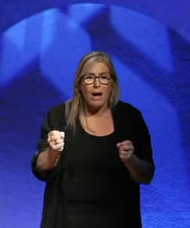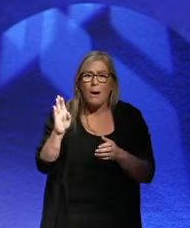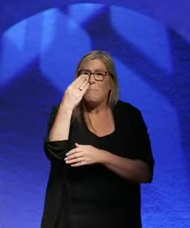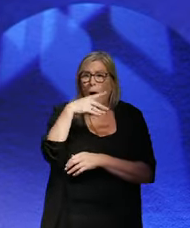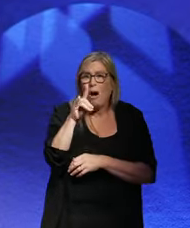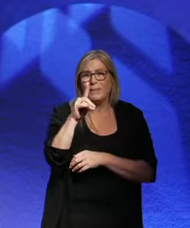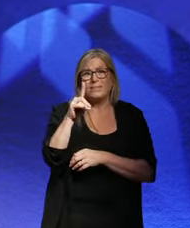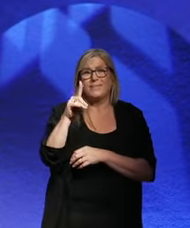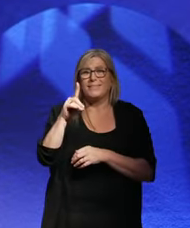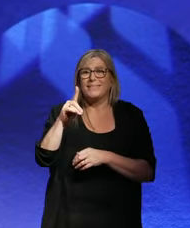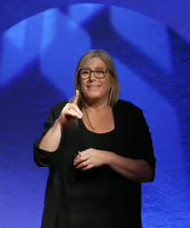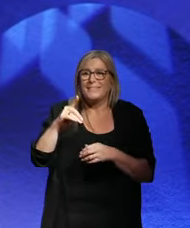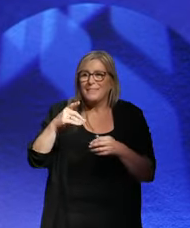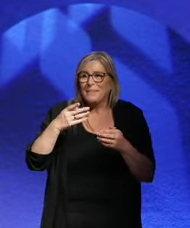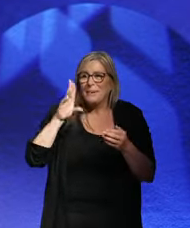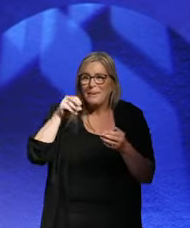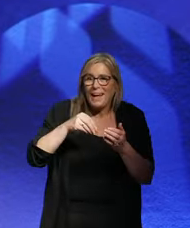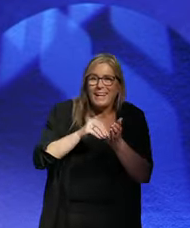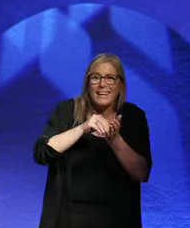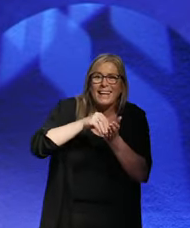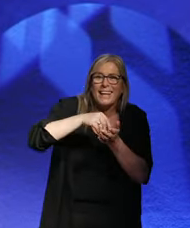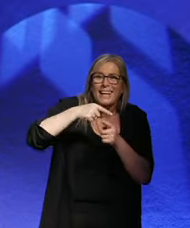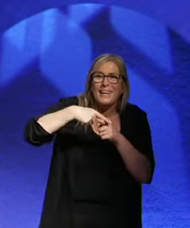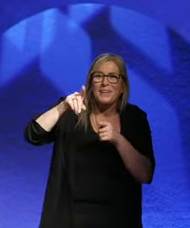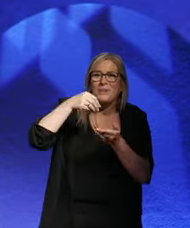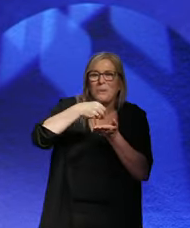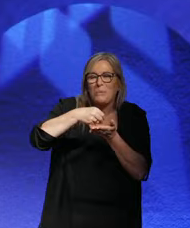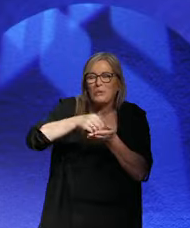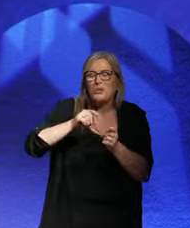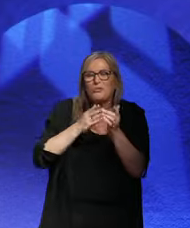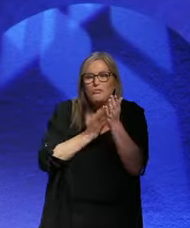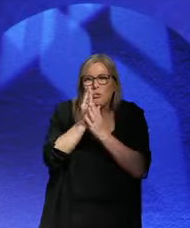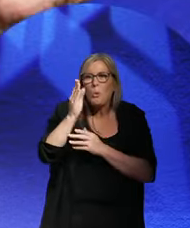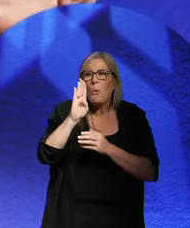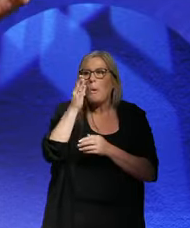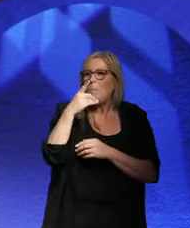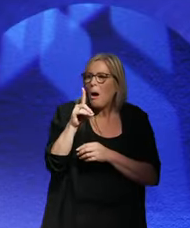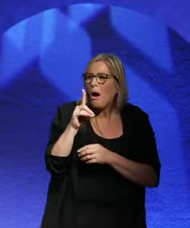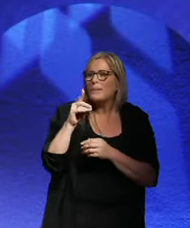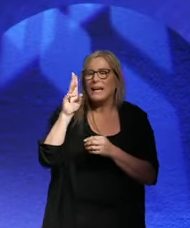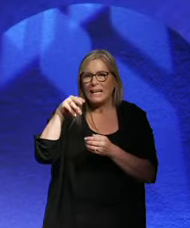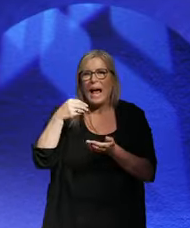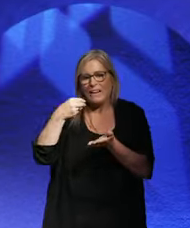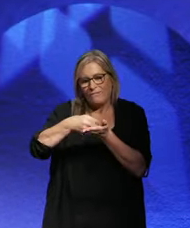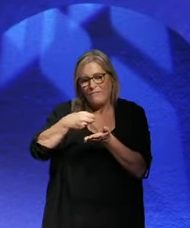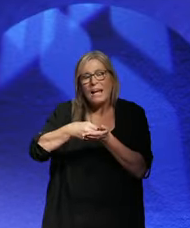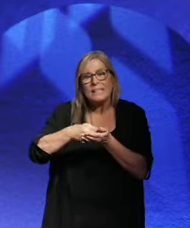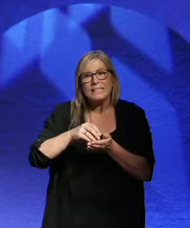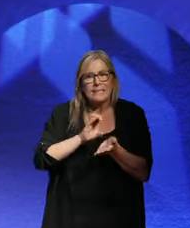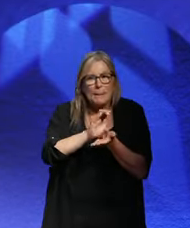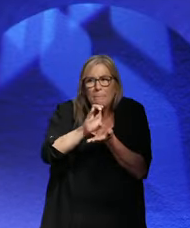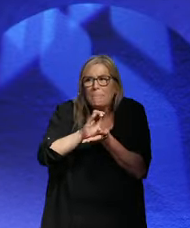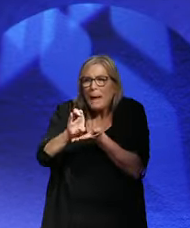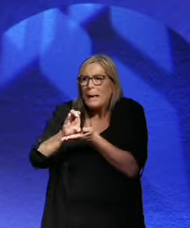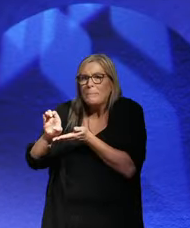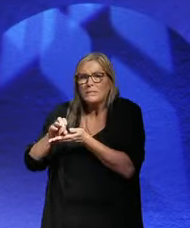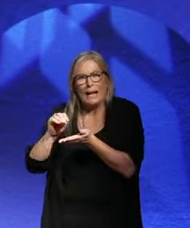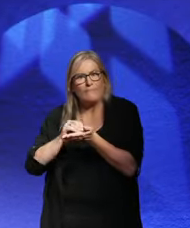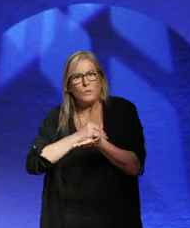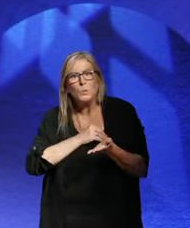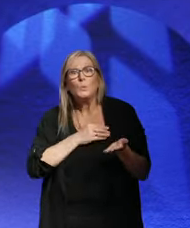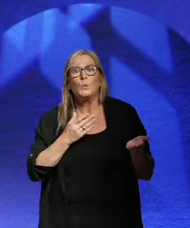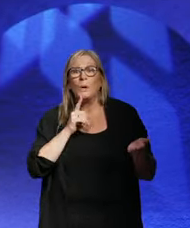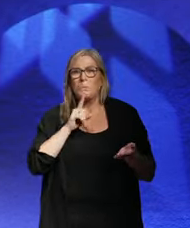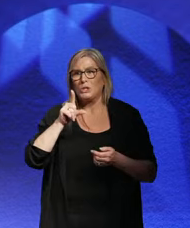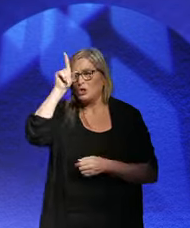raise money through those bonds. And then they can finance, you know, payments that they need to make. Germany could not